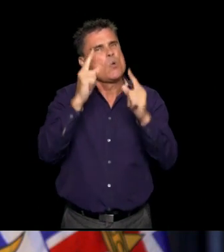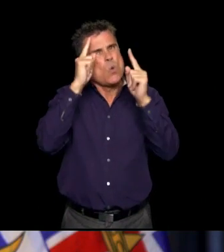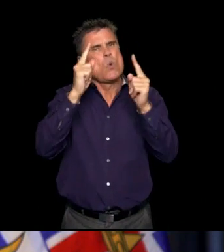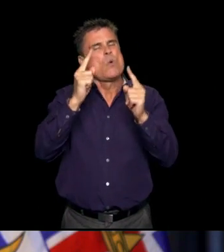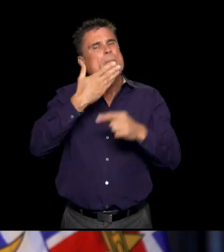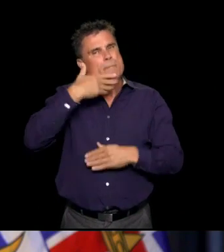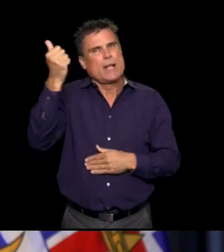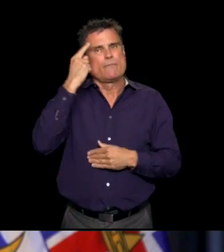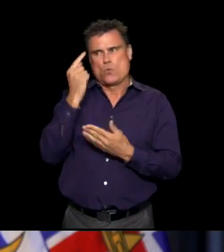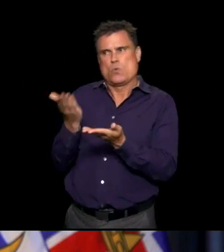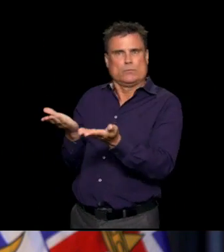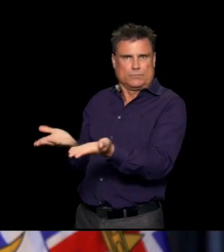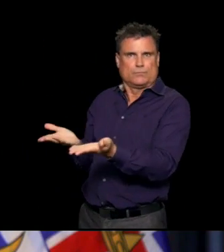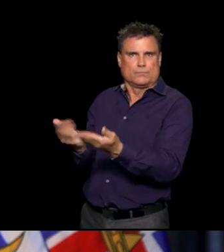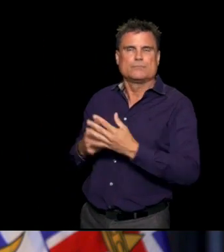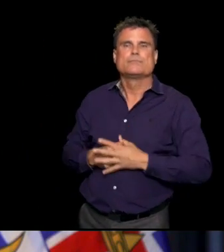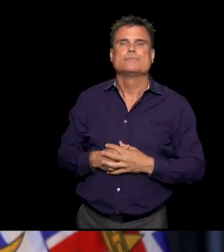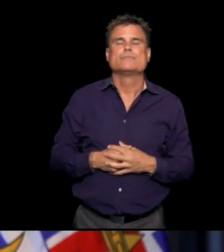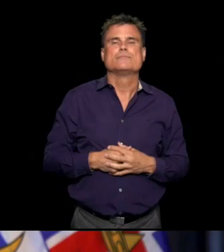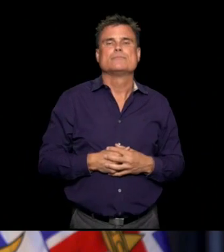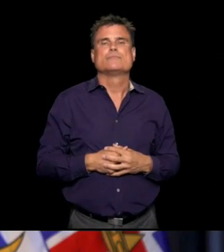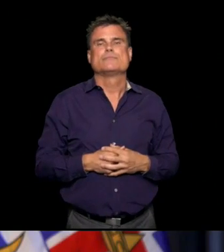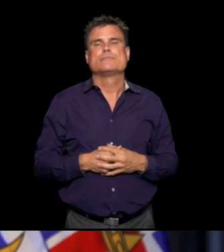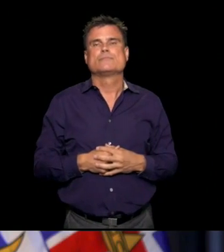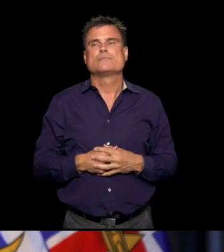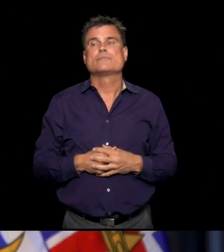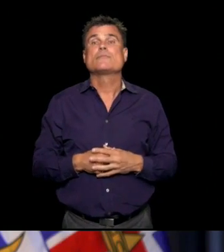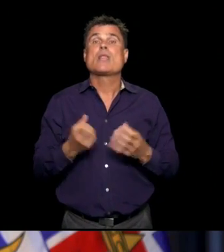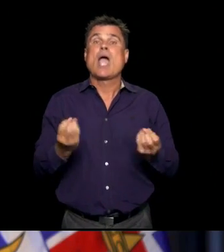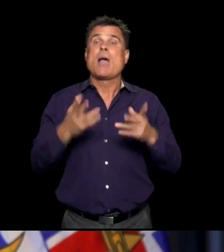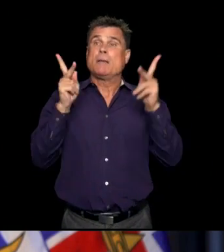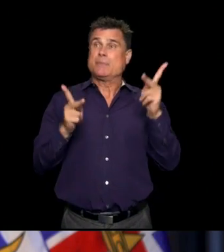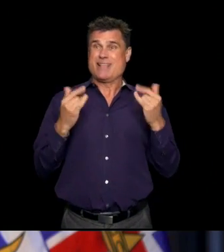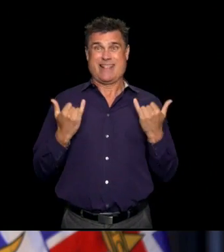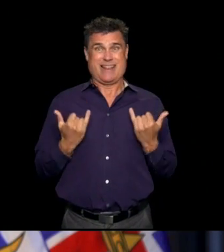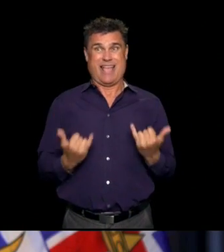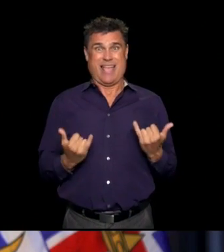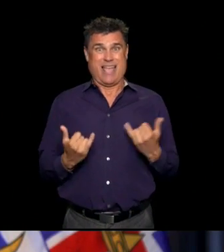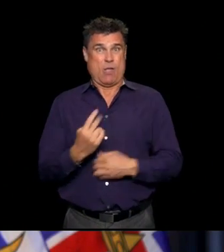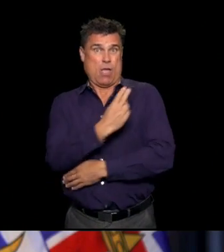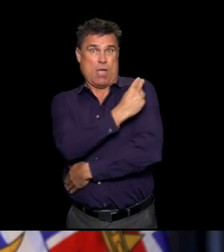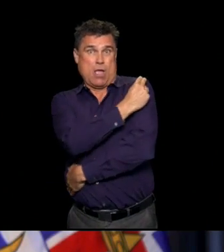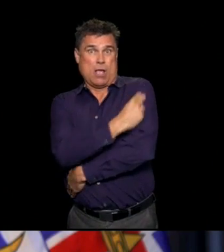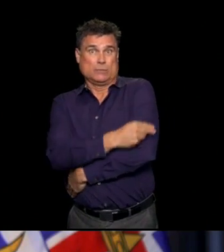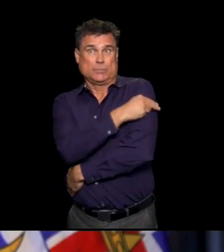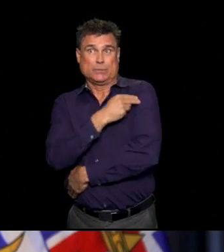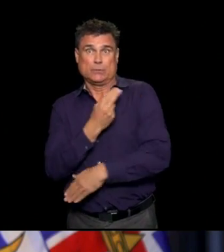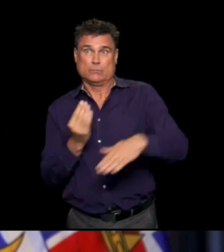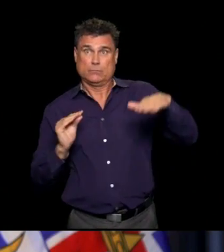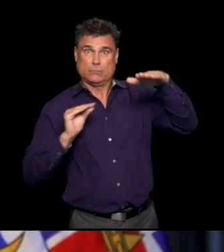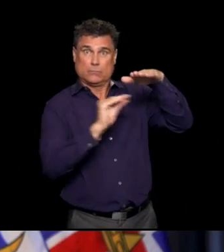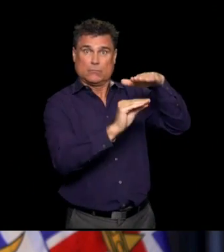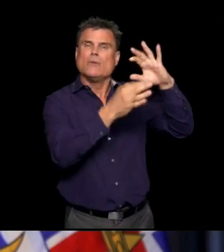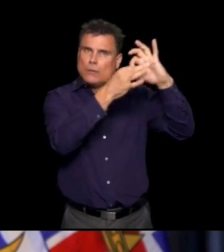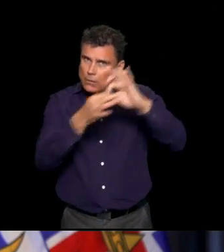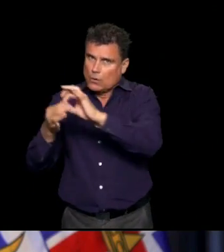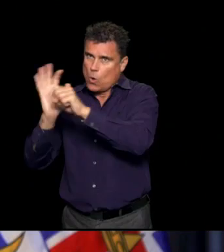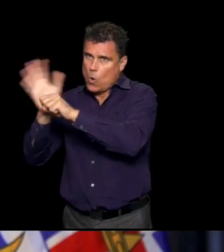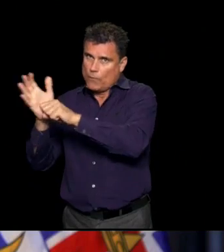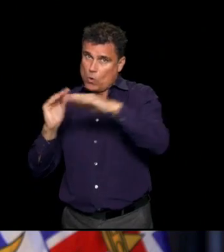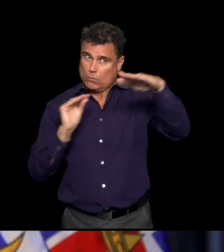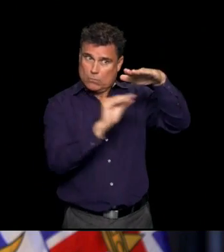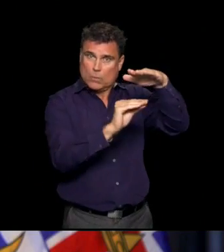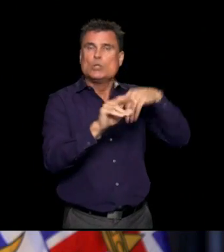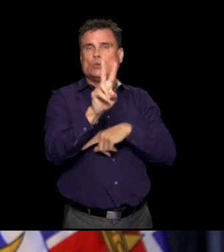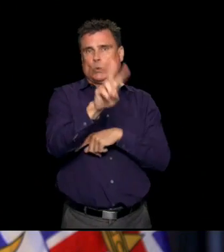A note that we have 22 people hospitalized in BC from COVID-19 today. That's one from yesterday. And 19 of those are in